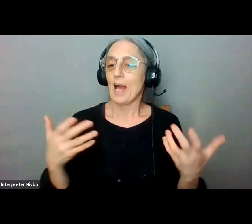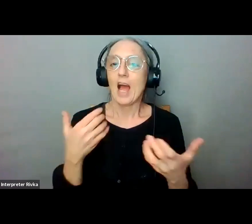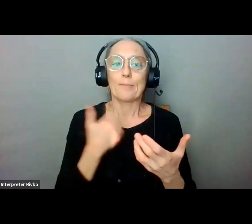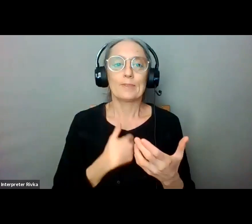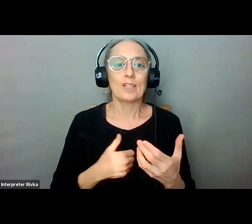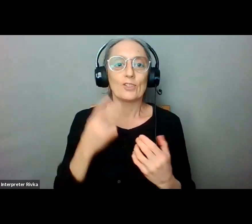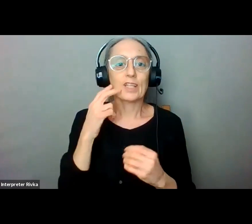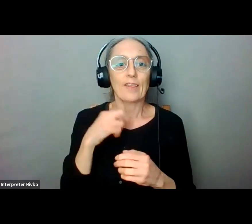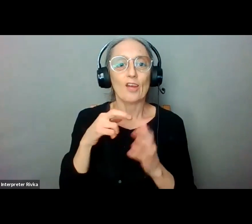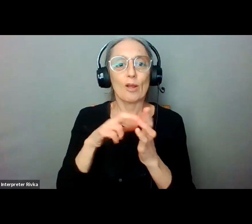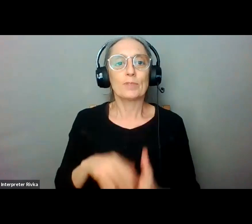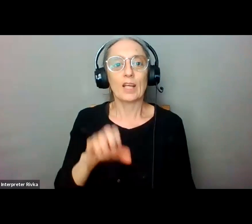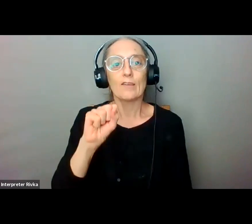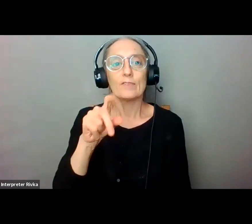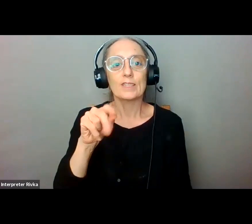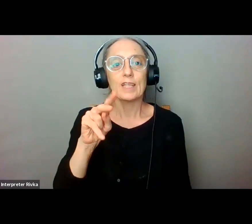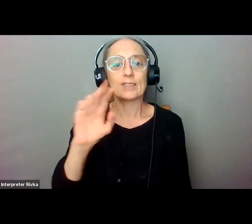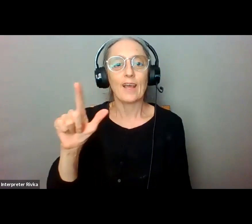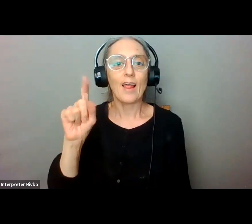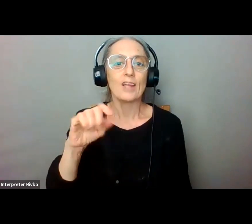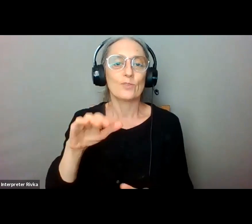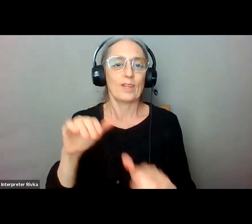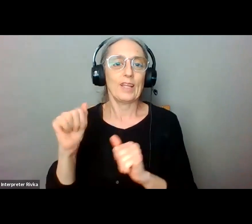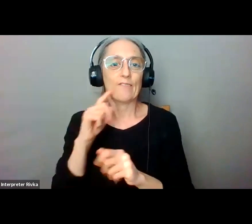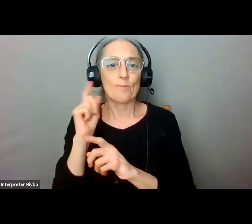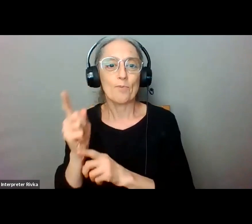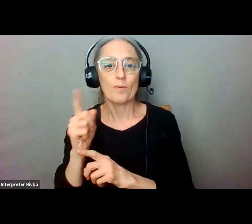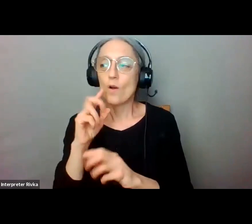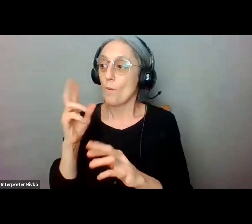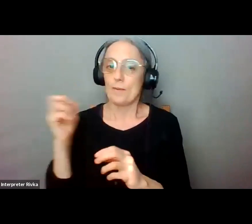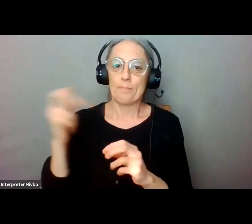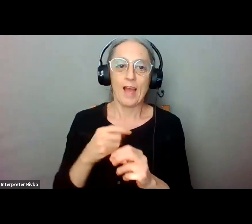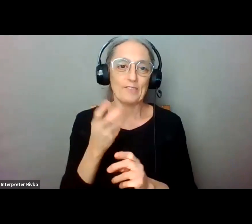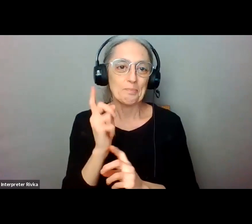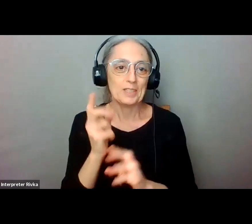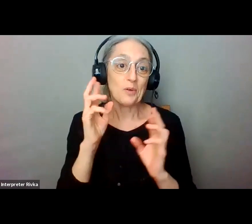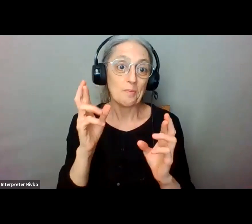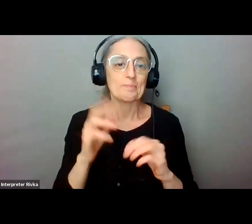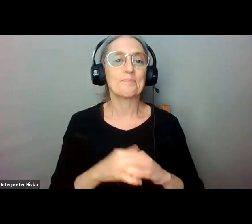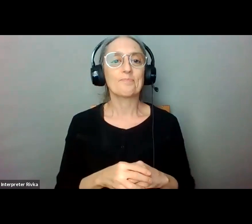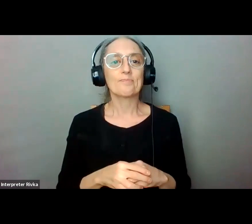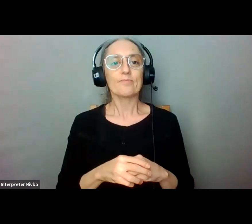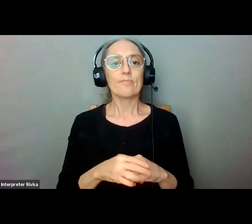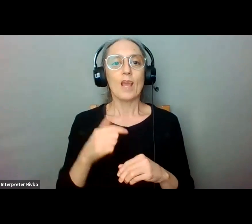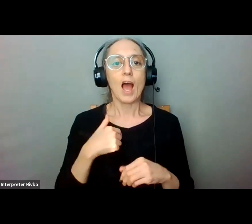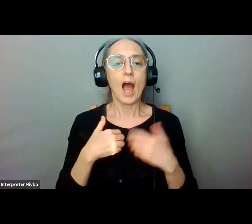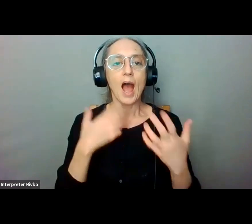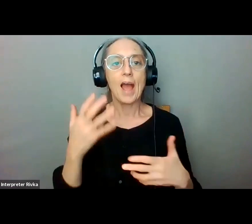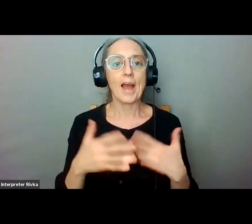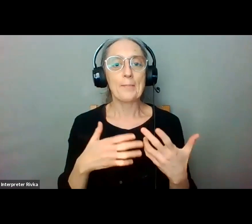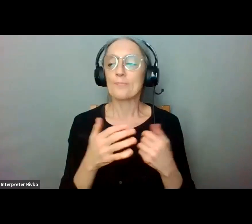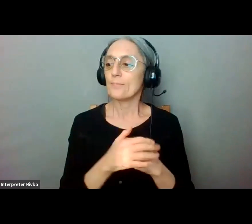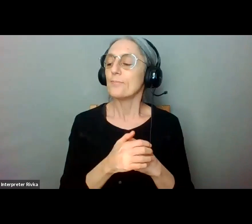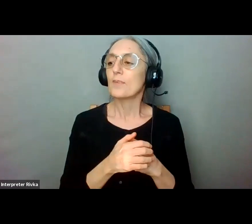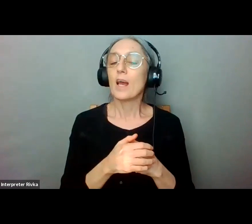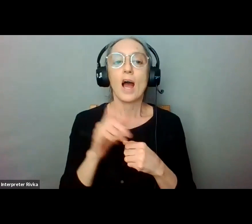had skindle had to uh leave momentarily but hopefully he'll be back fairly soon um i i i would be remiss in not